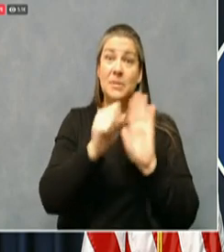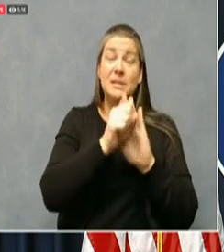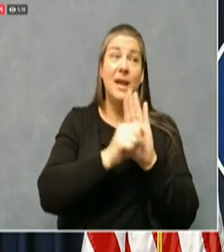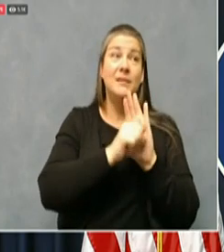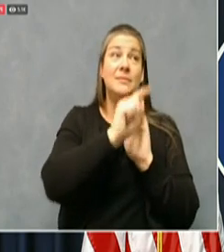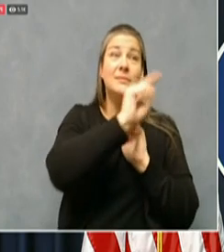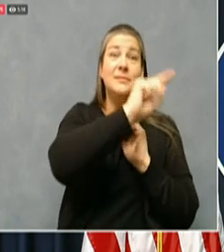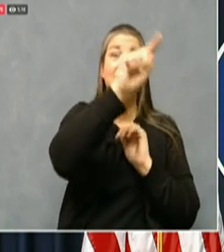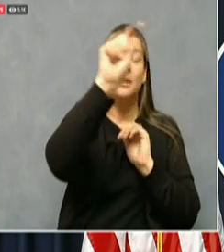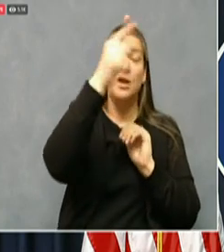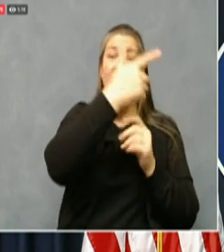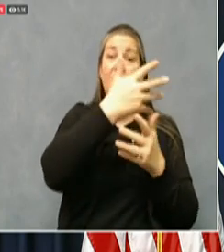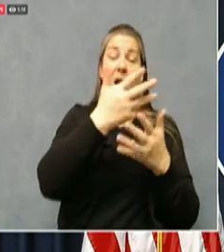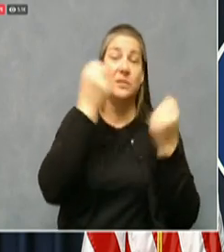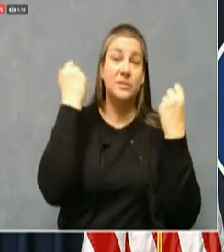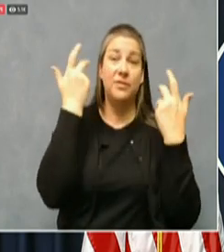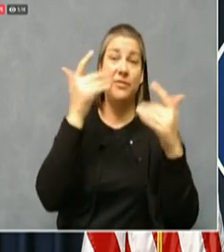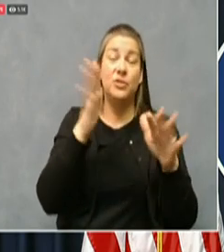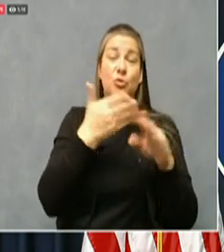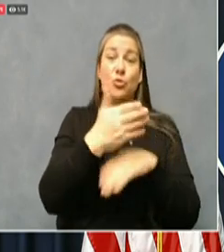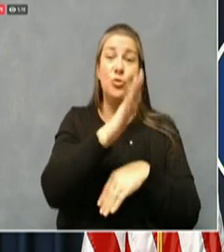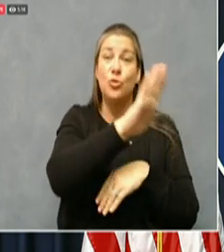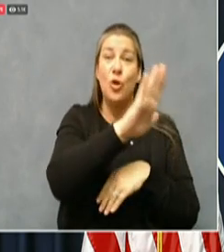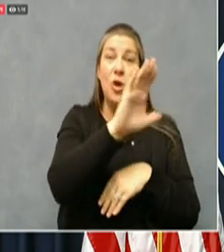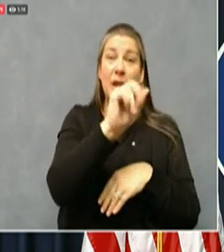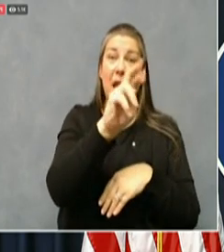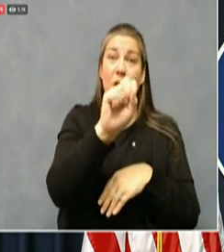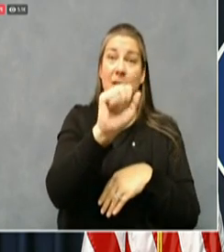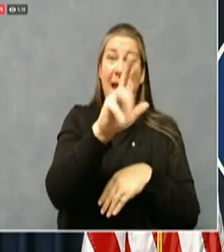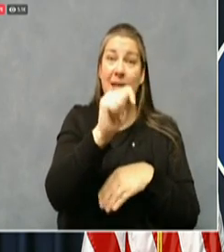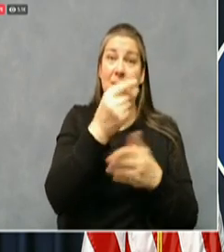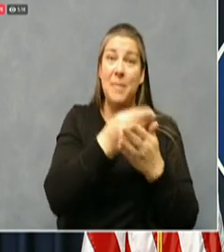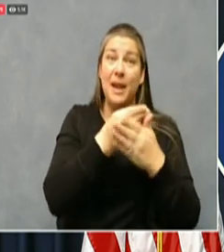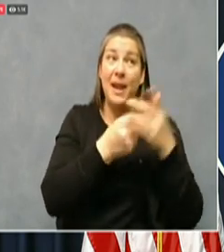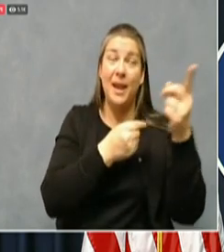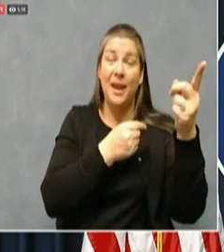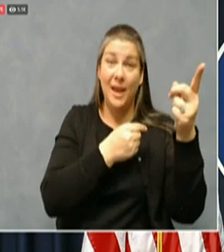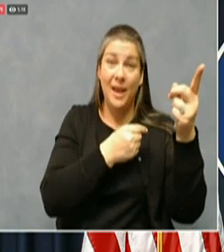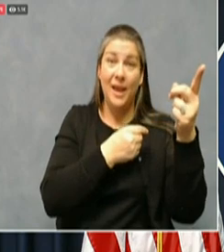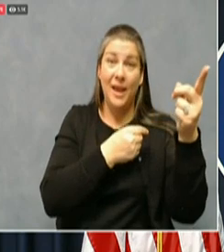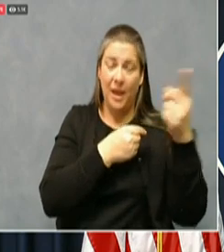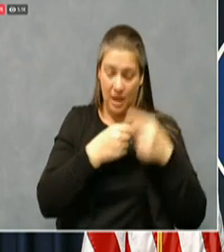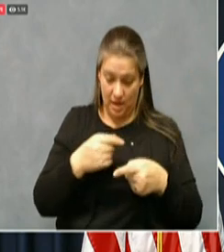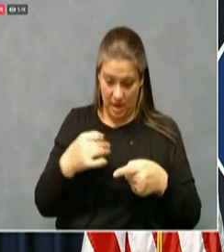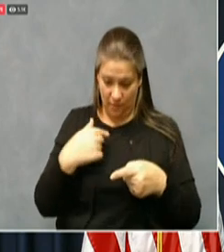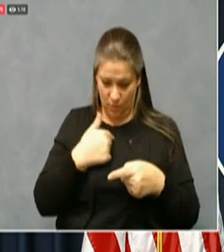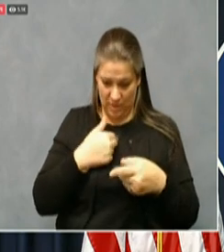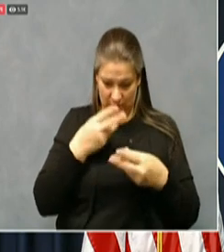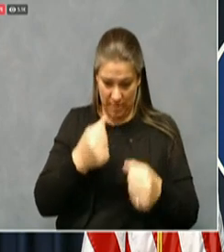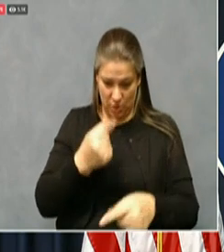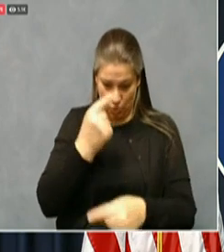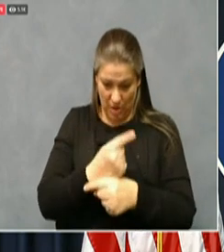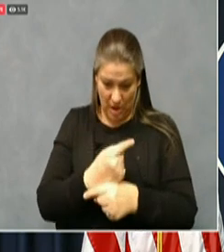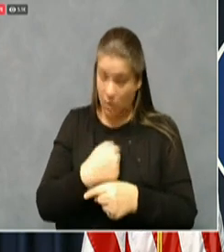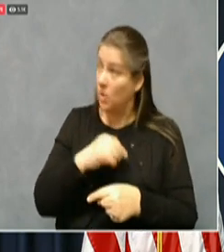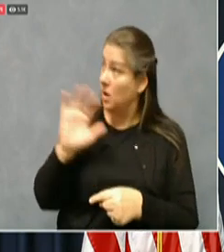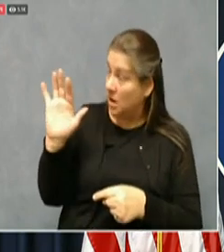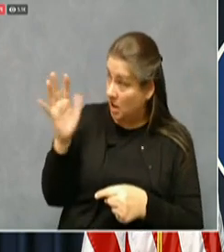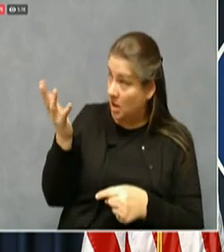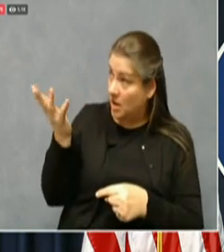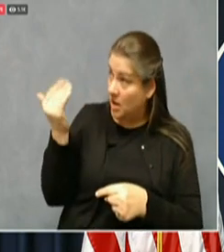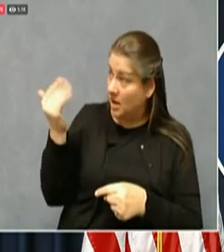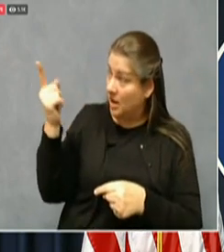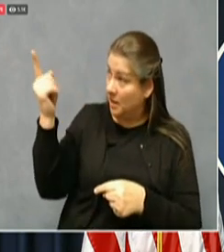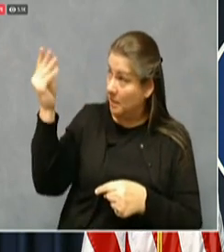believe, have spent it wisely. And if they just do an extension of what's been provided, we may be able to that to get through another another another